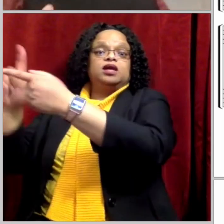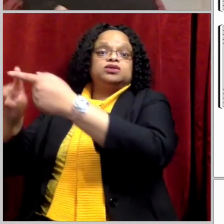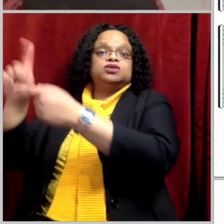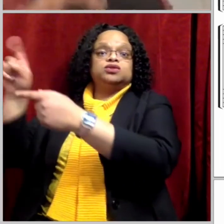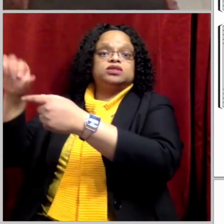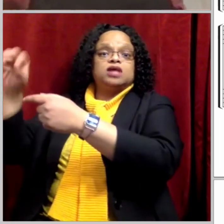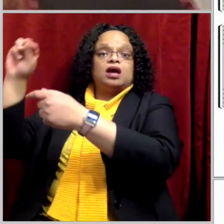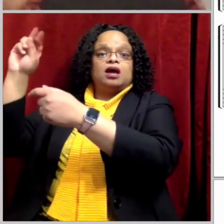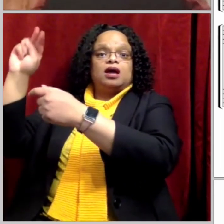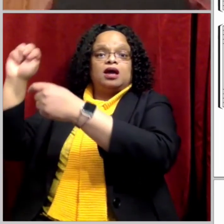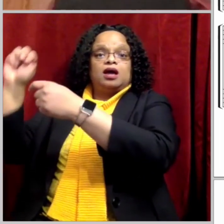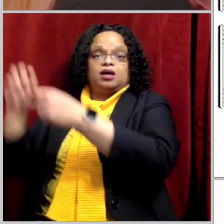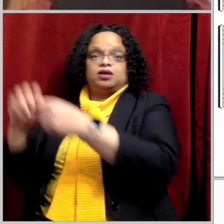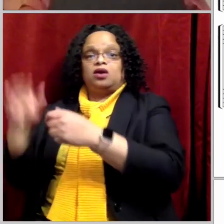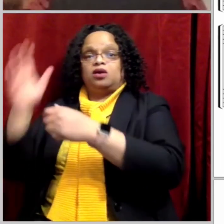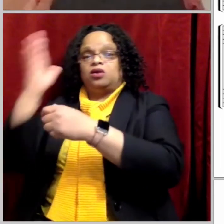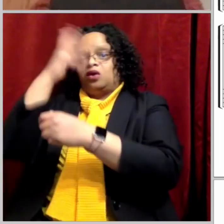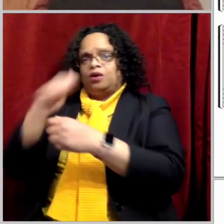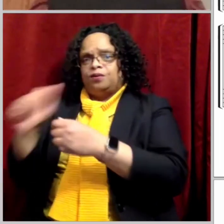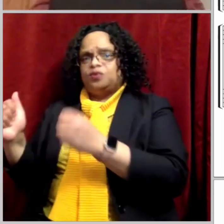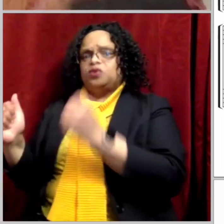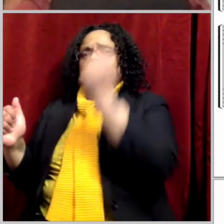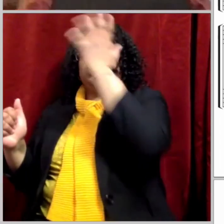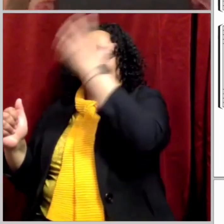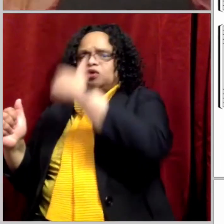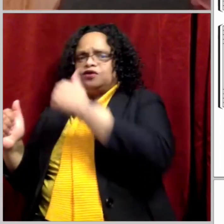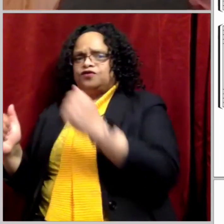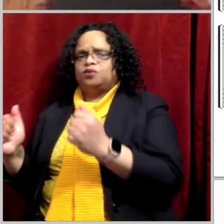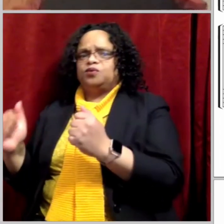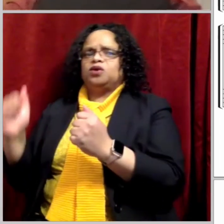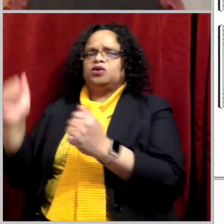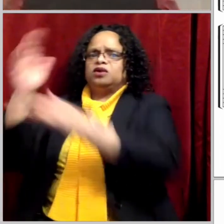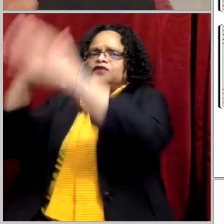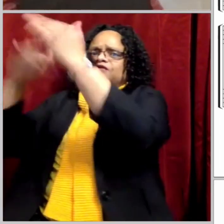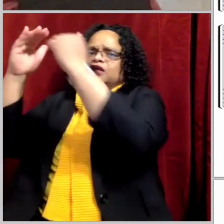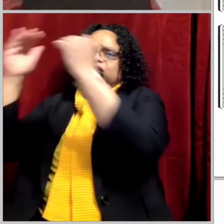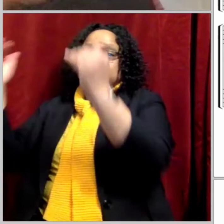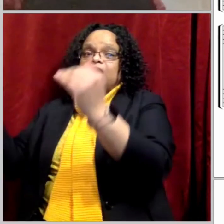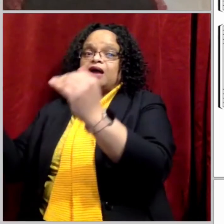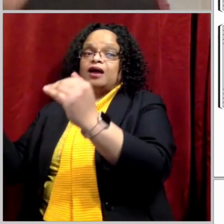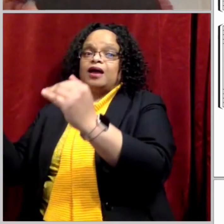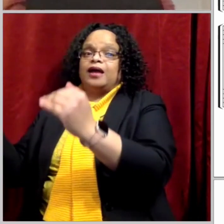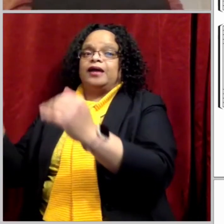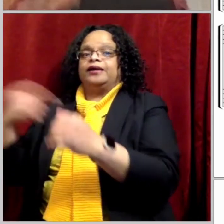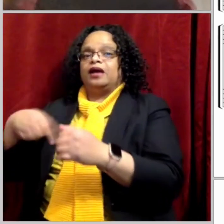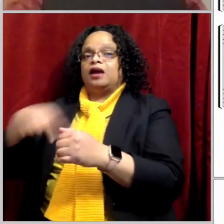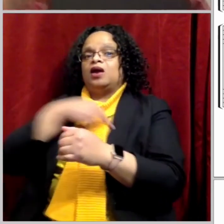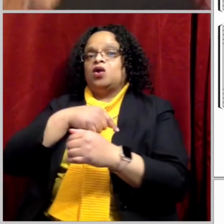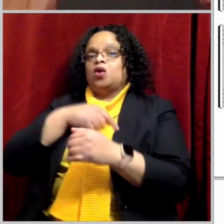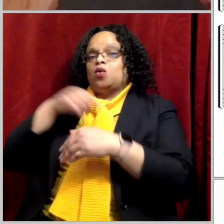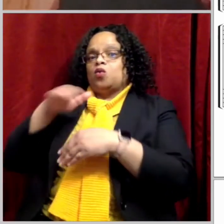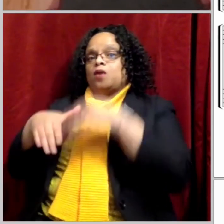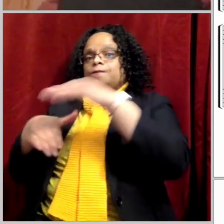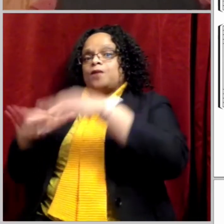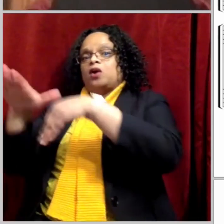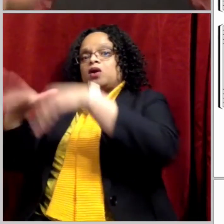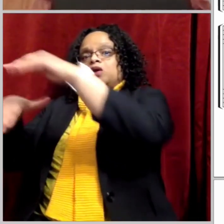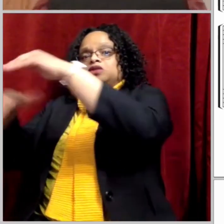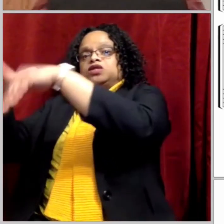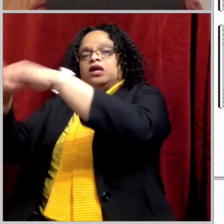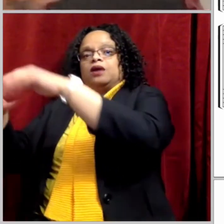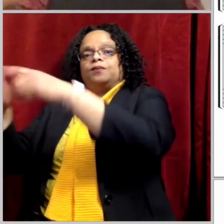to Zion Beautiful, beautiful Zion We're